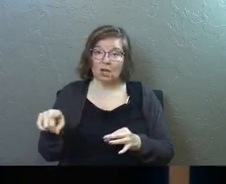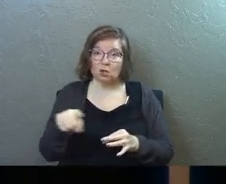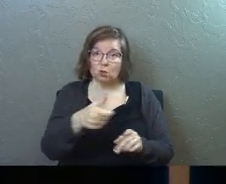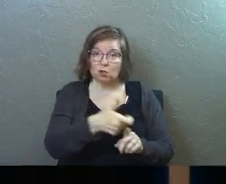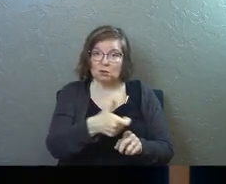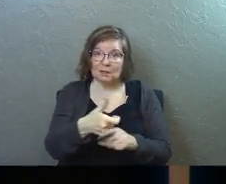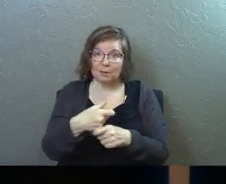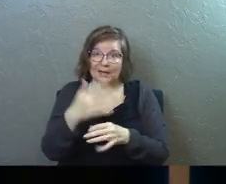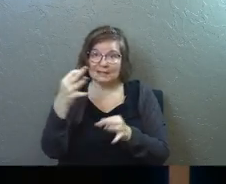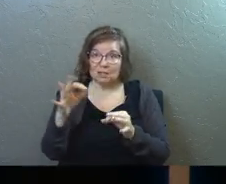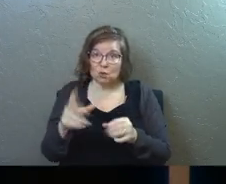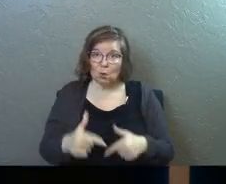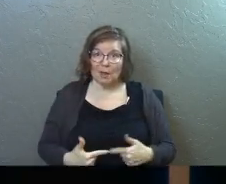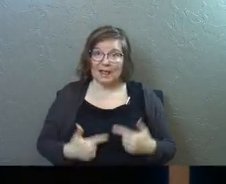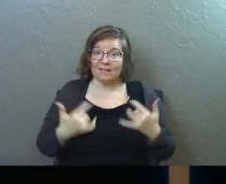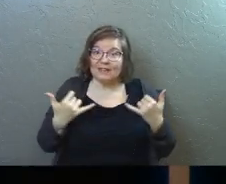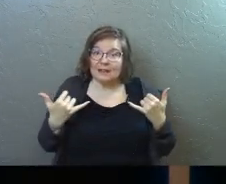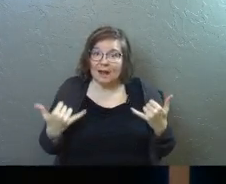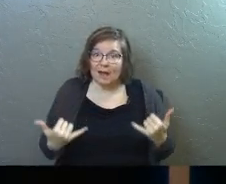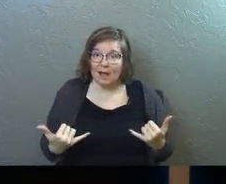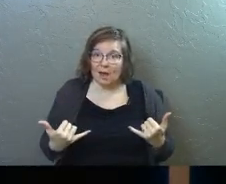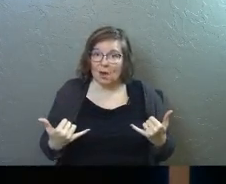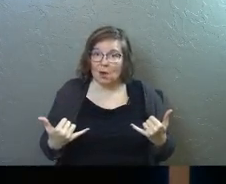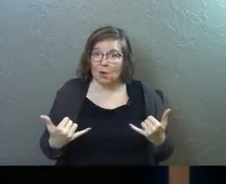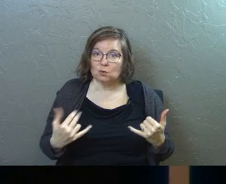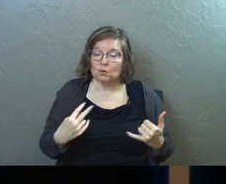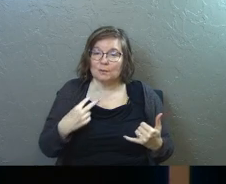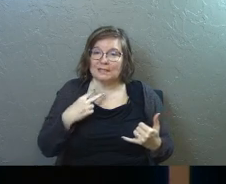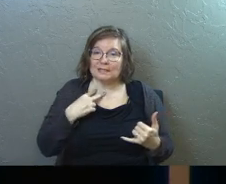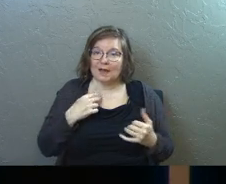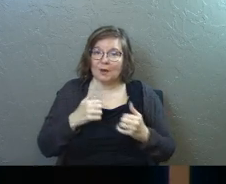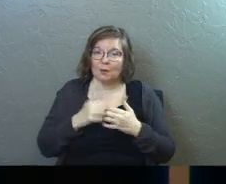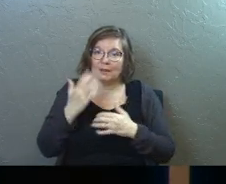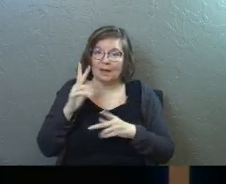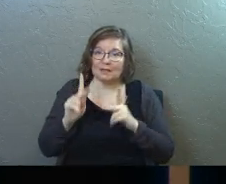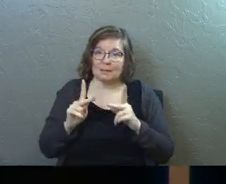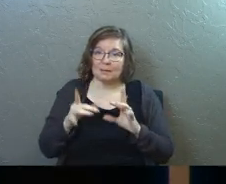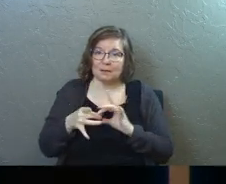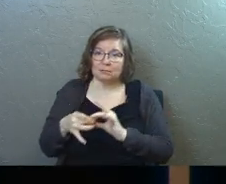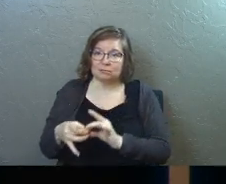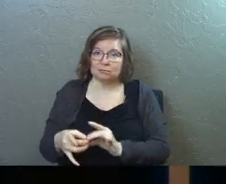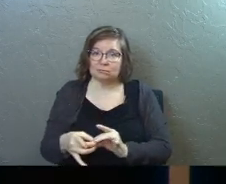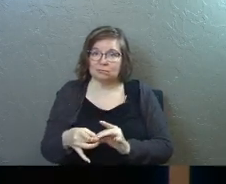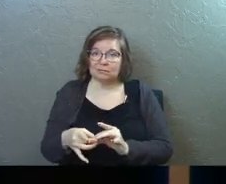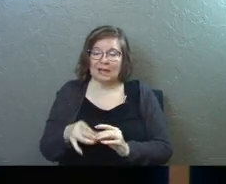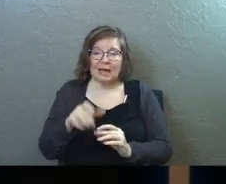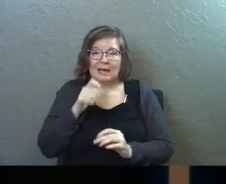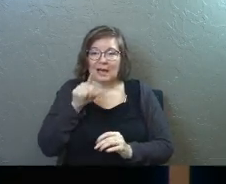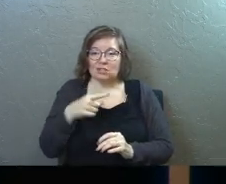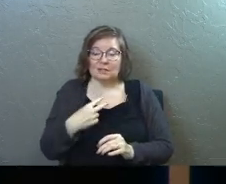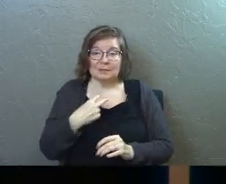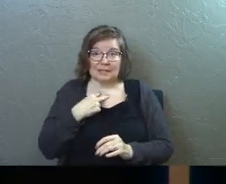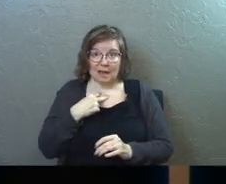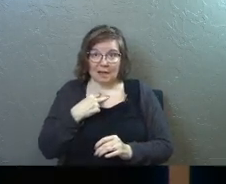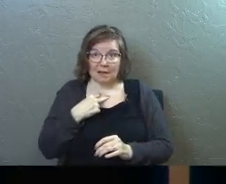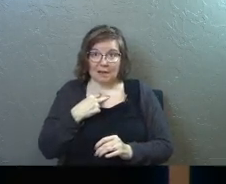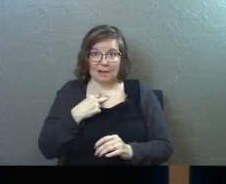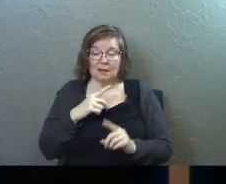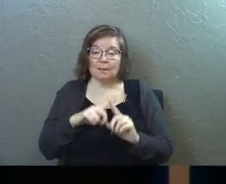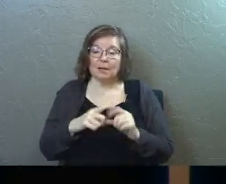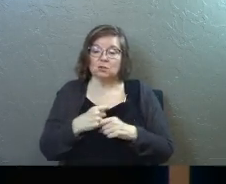make a decision in your life now to be stuck with God's people and not just to be stuck